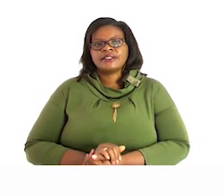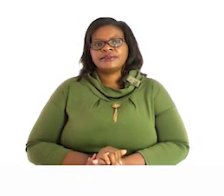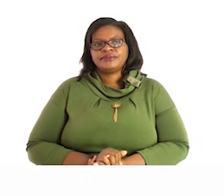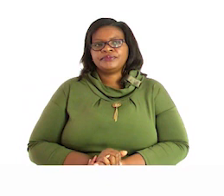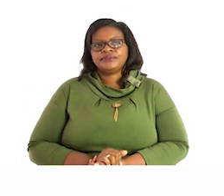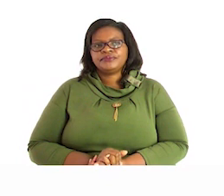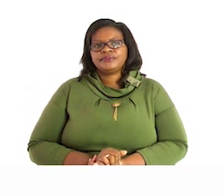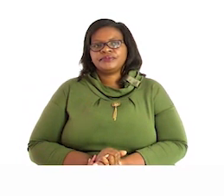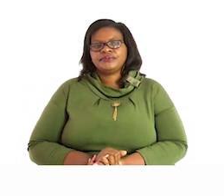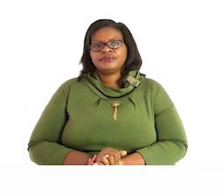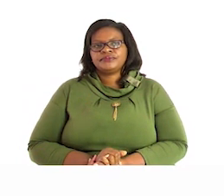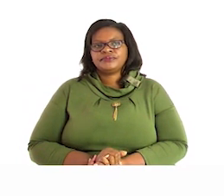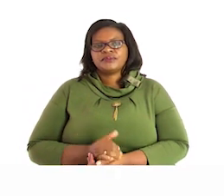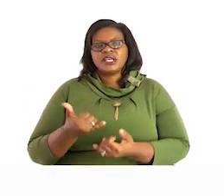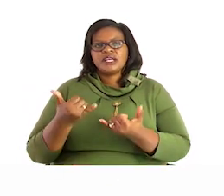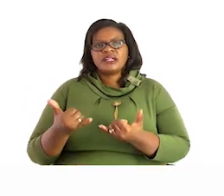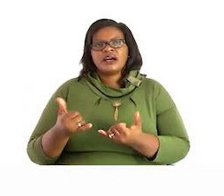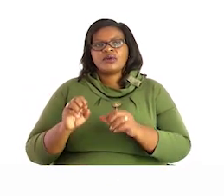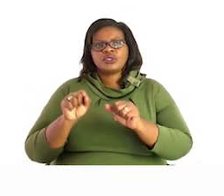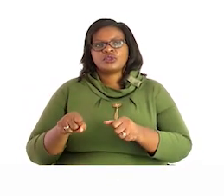now want to select the biggest